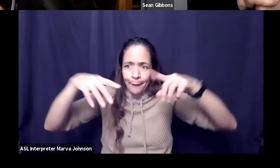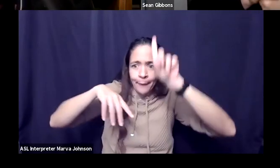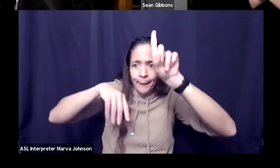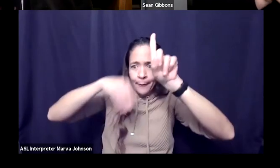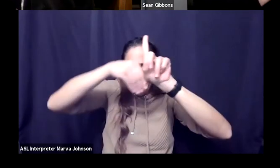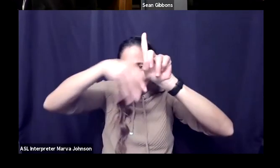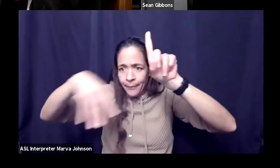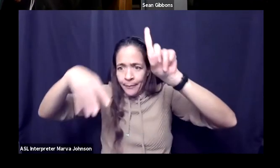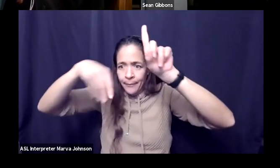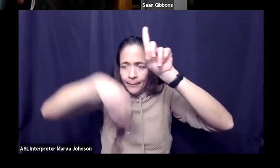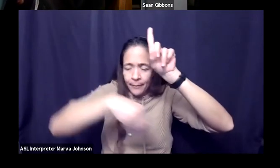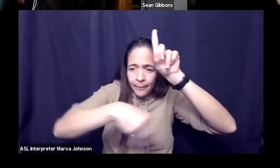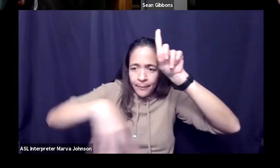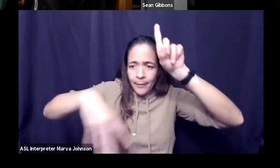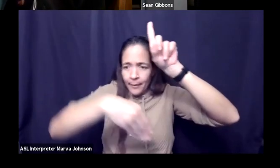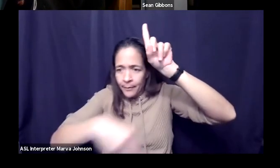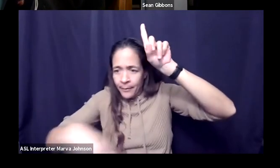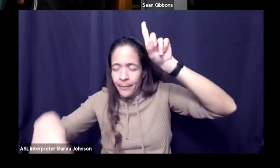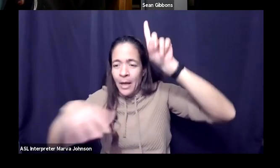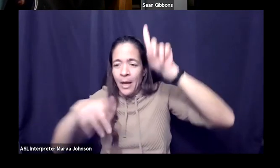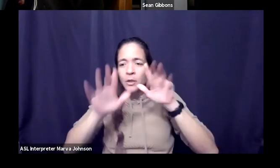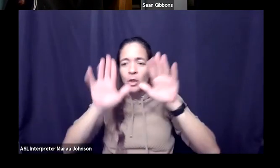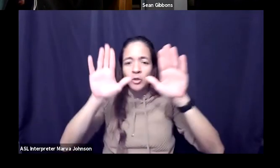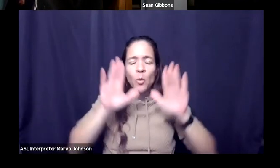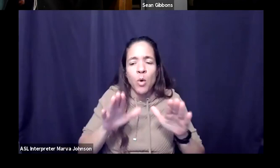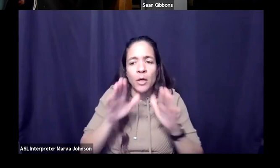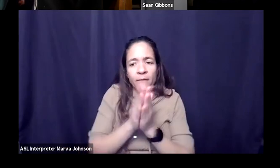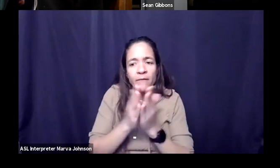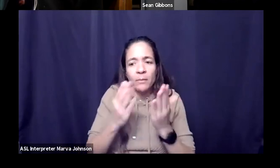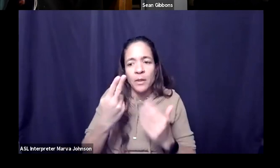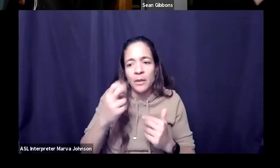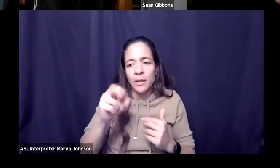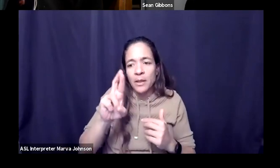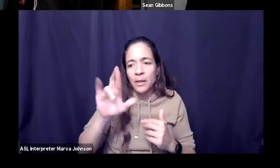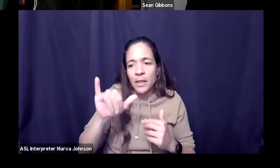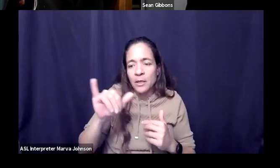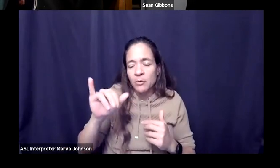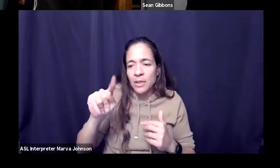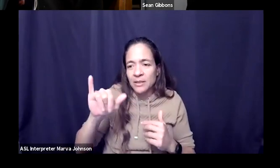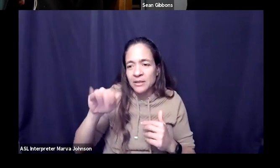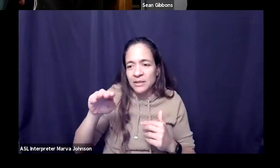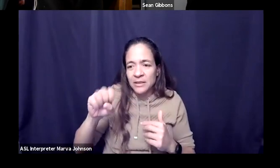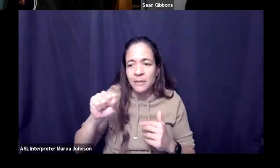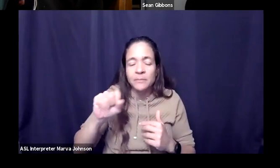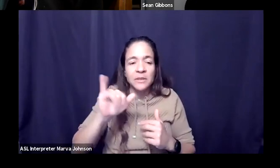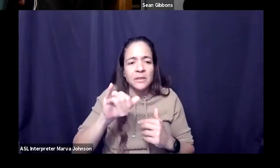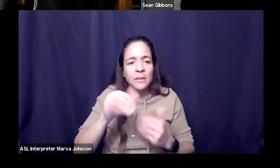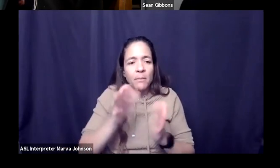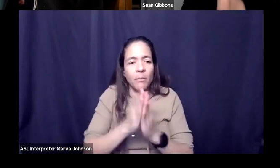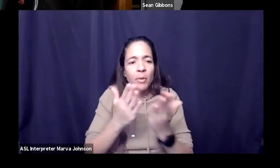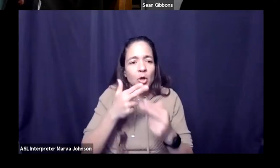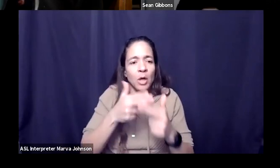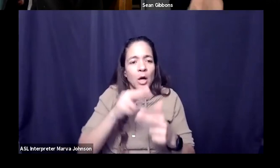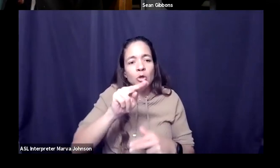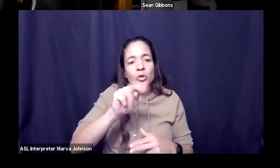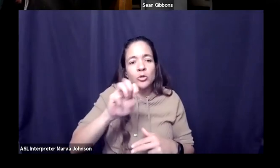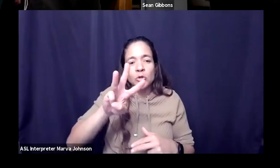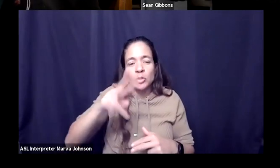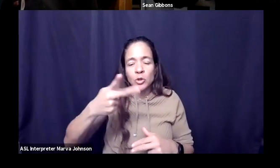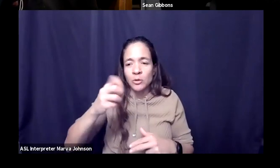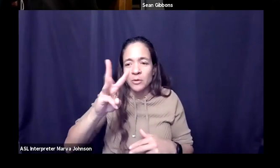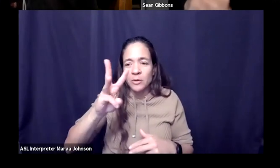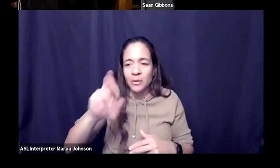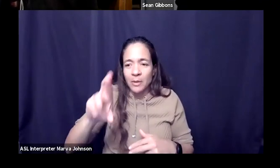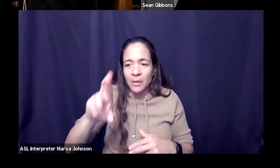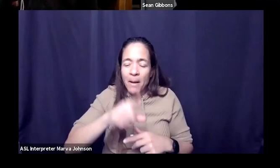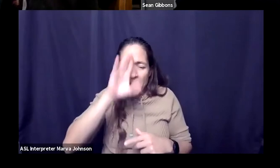probably lives just a couple miles from you henry timms uh and jeremy hymans who wrote that do you know the book new power it's all about the idea of sort of the no you